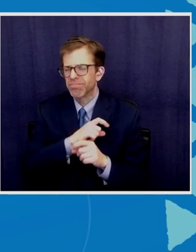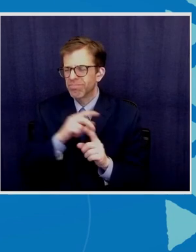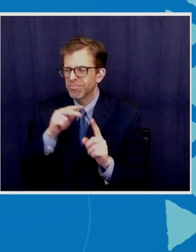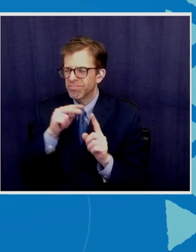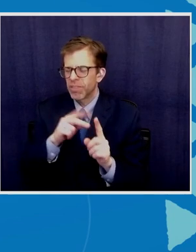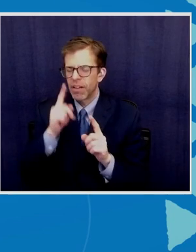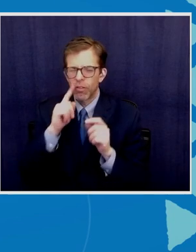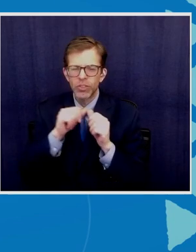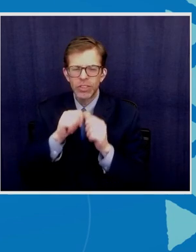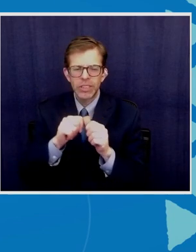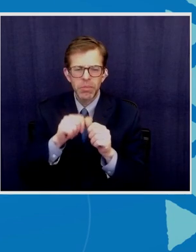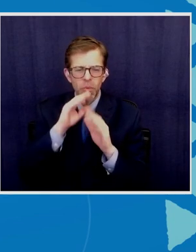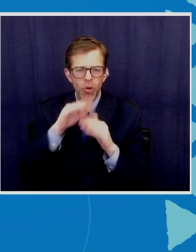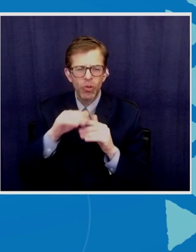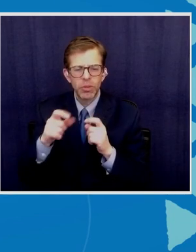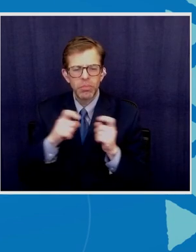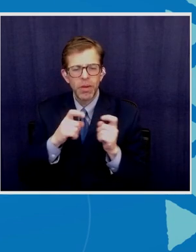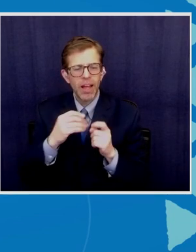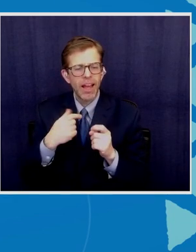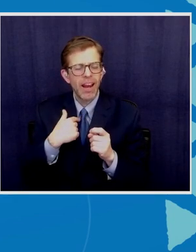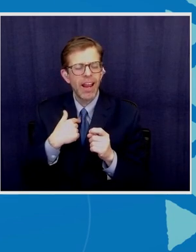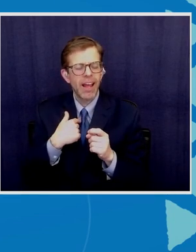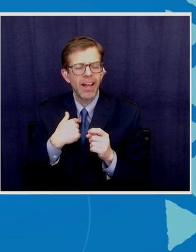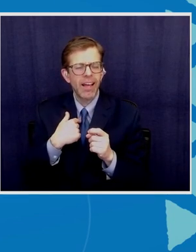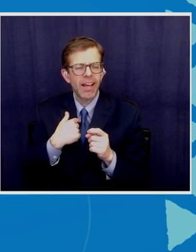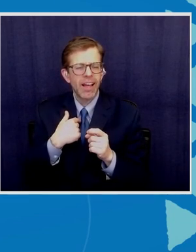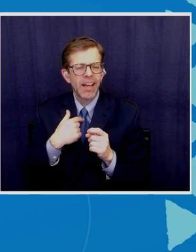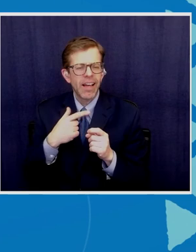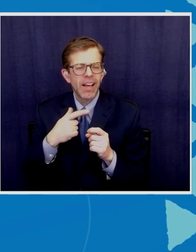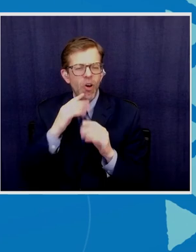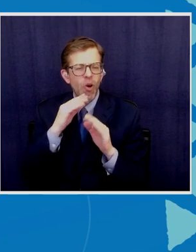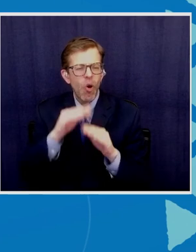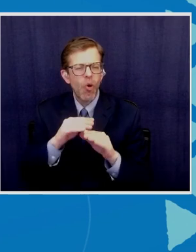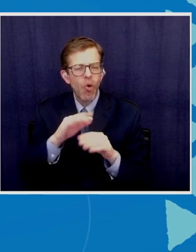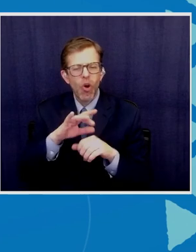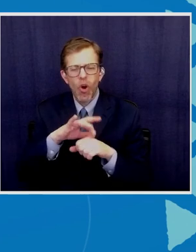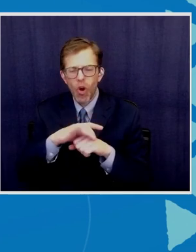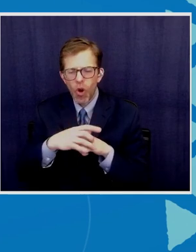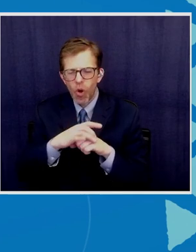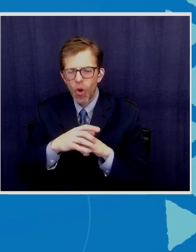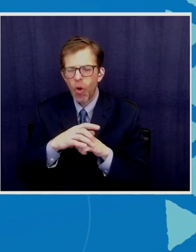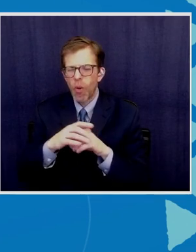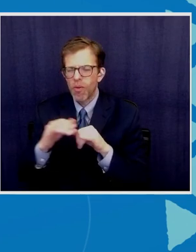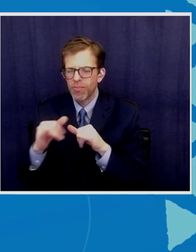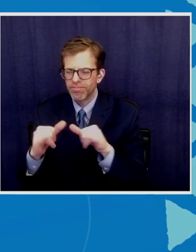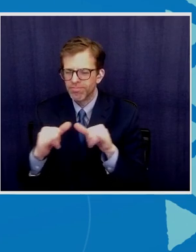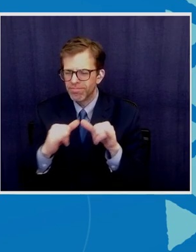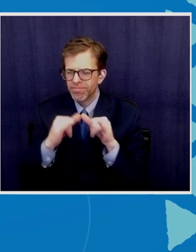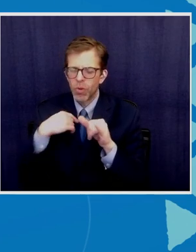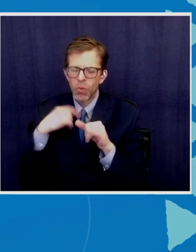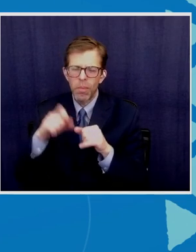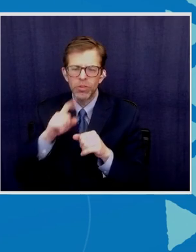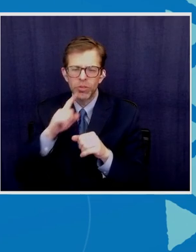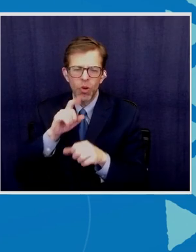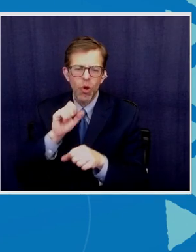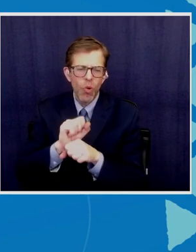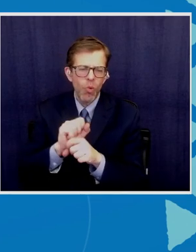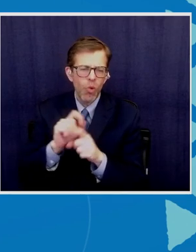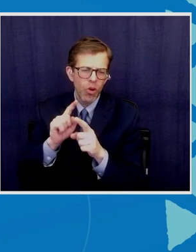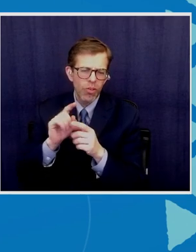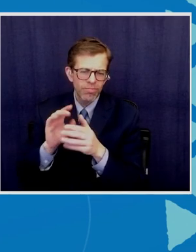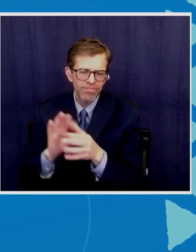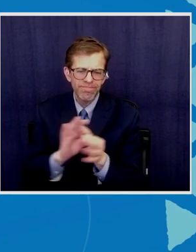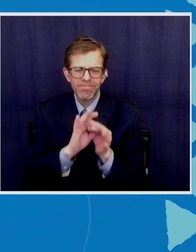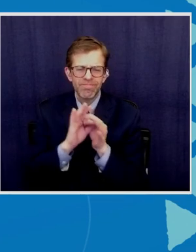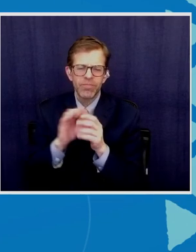management. And our ocean, that is our global commons, that we really have to work together to ensure that the